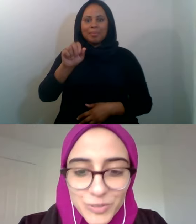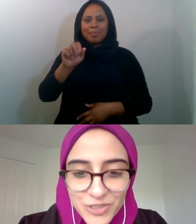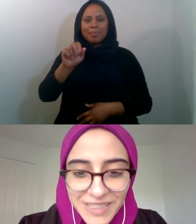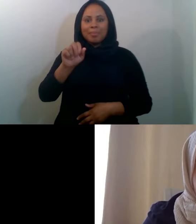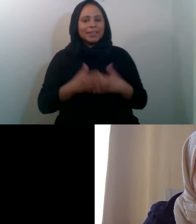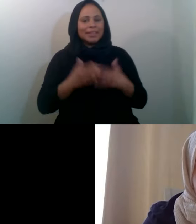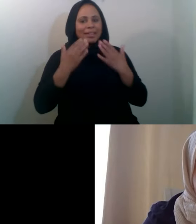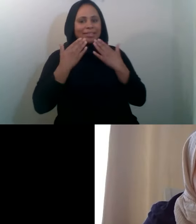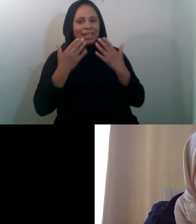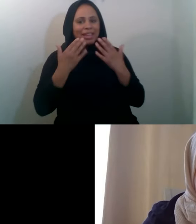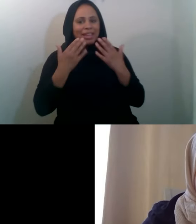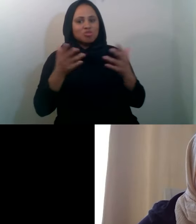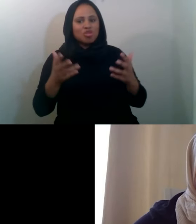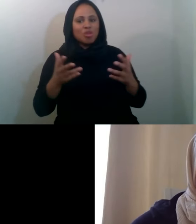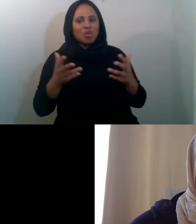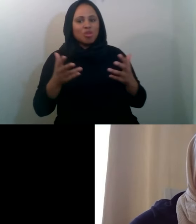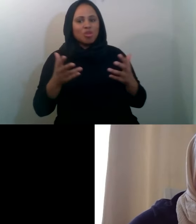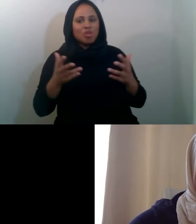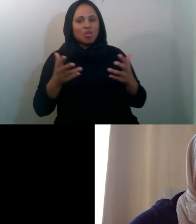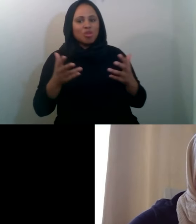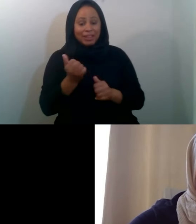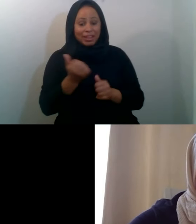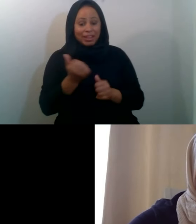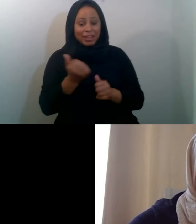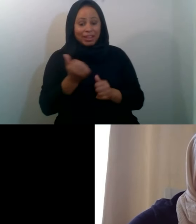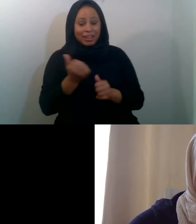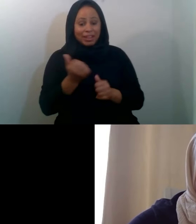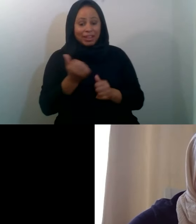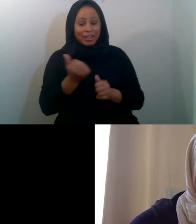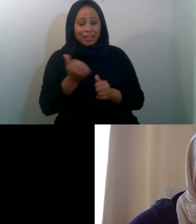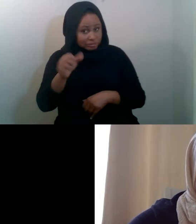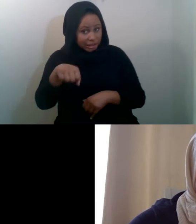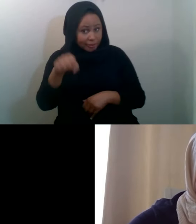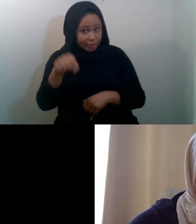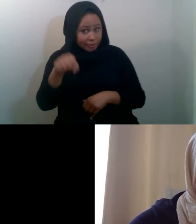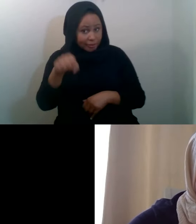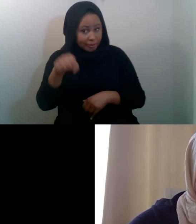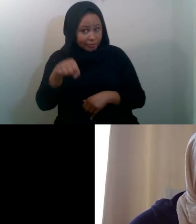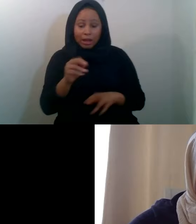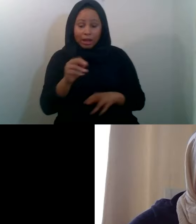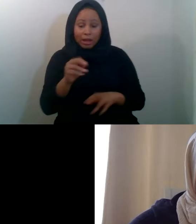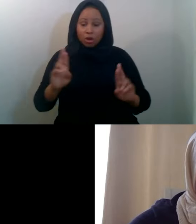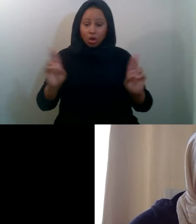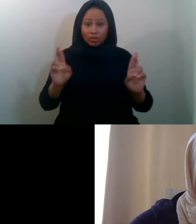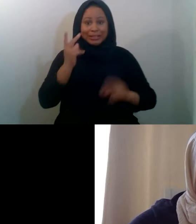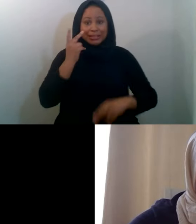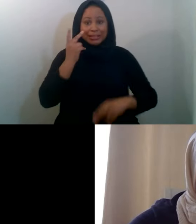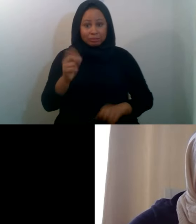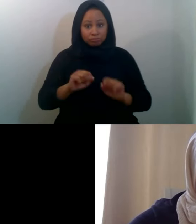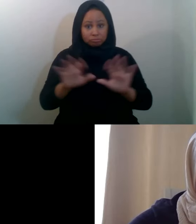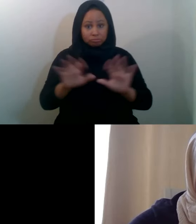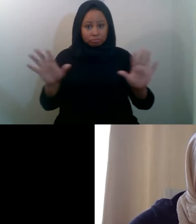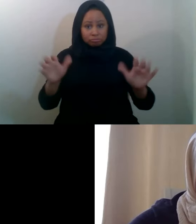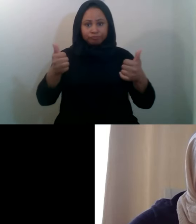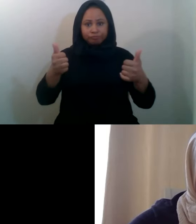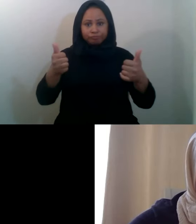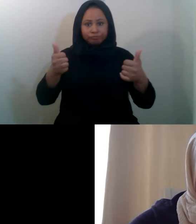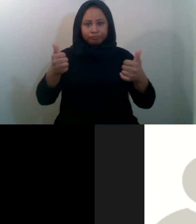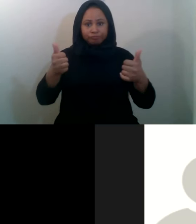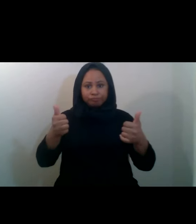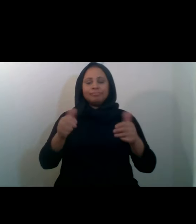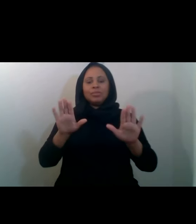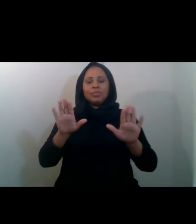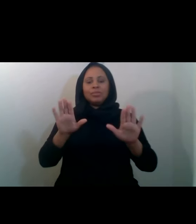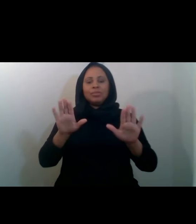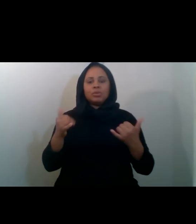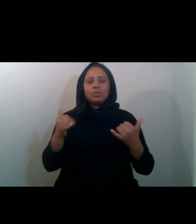much. Everyone can hear me well and hopefully see me. Okay, awesome. I am just going to share my